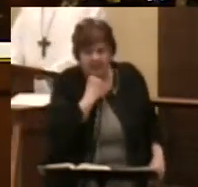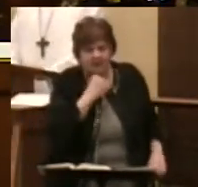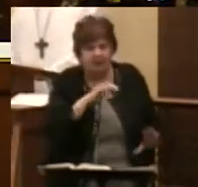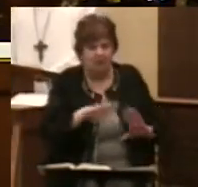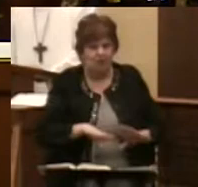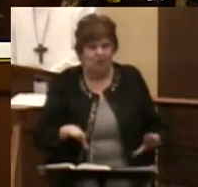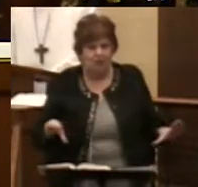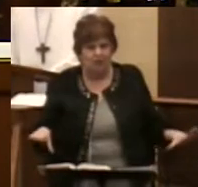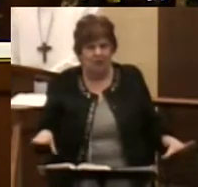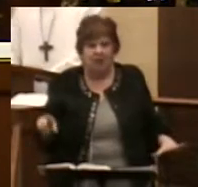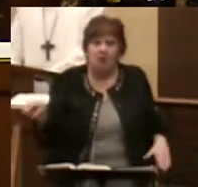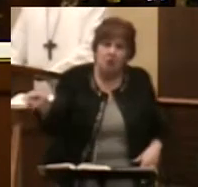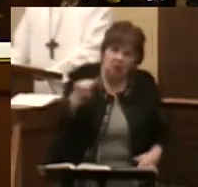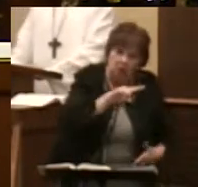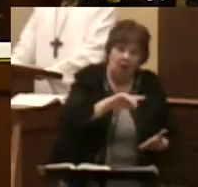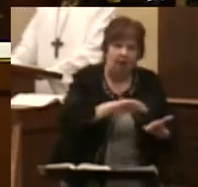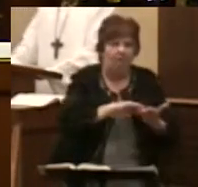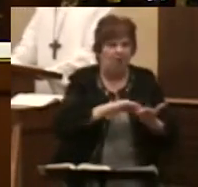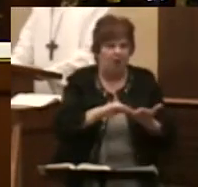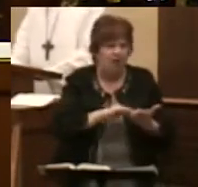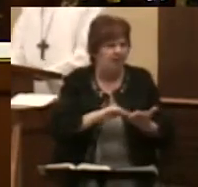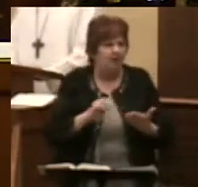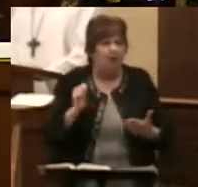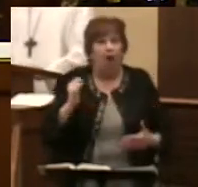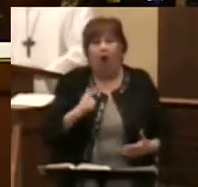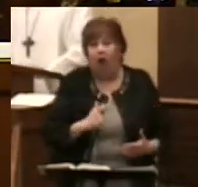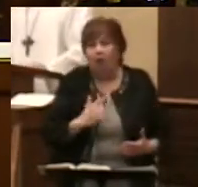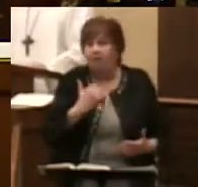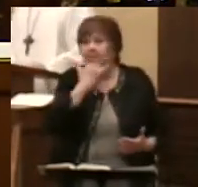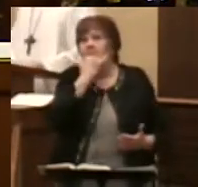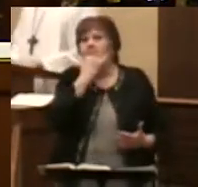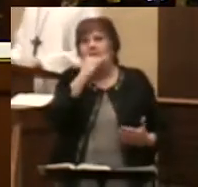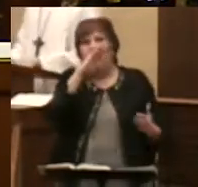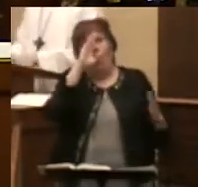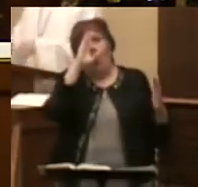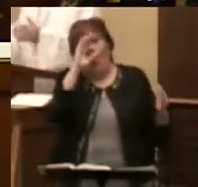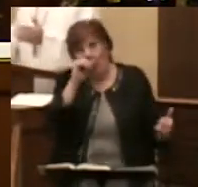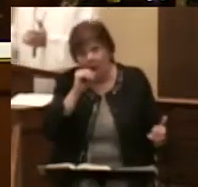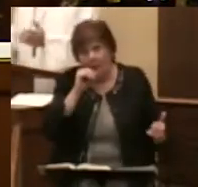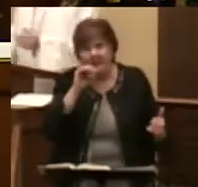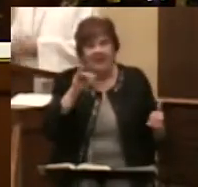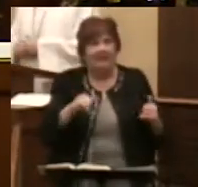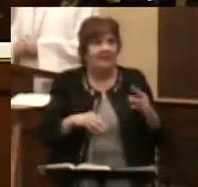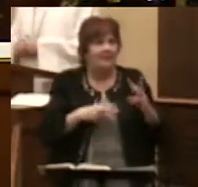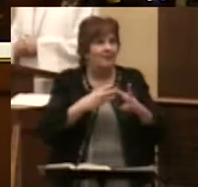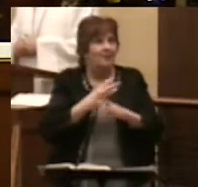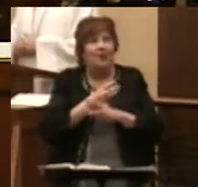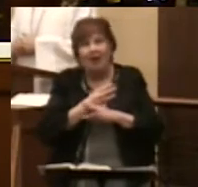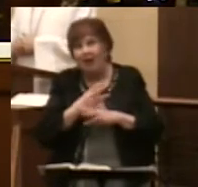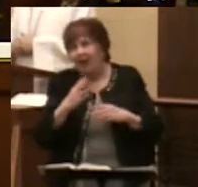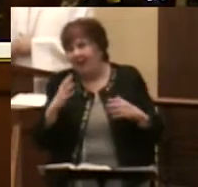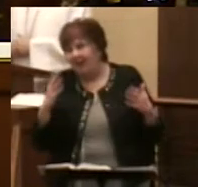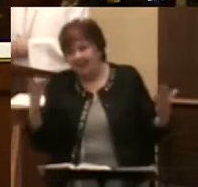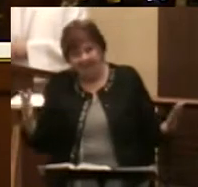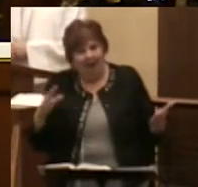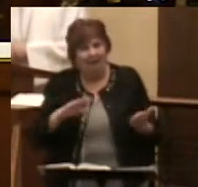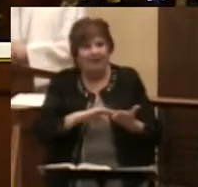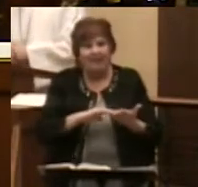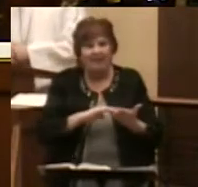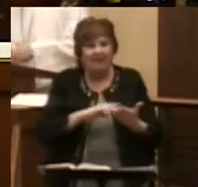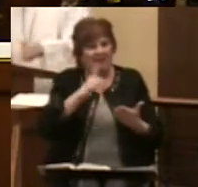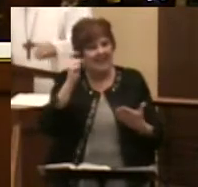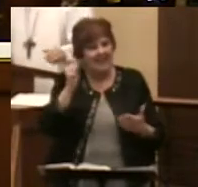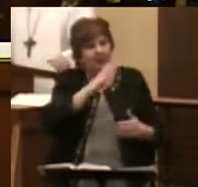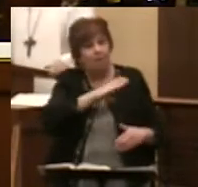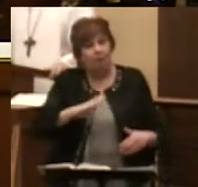you are forgiven all of the false hopes that you have for progress in this world are forgiven but because of Christ